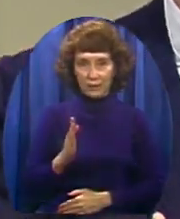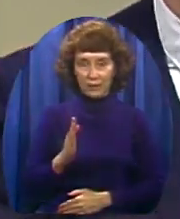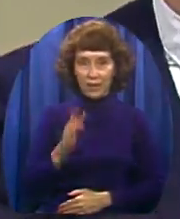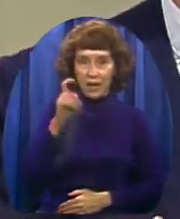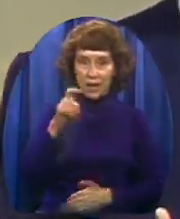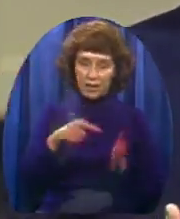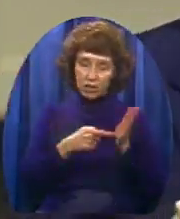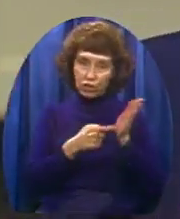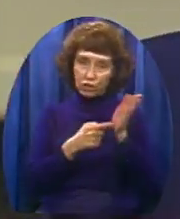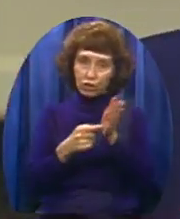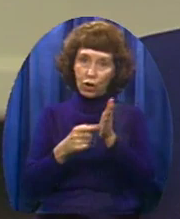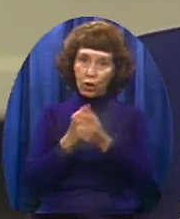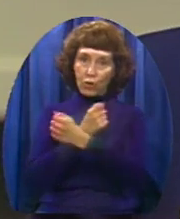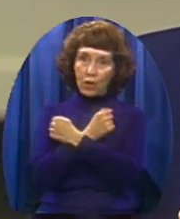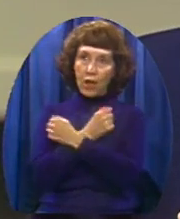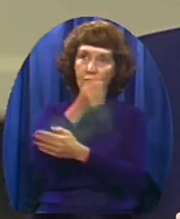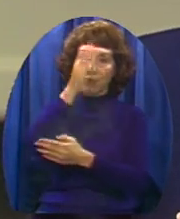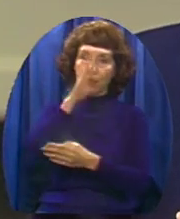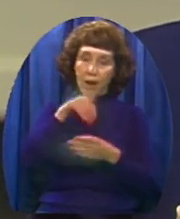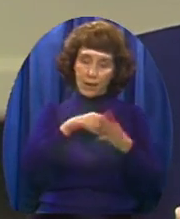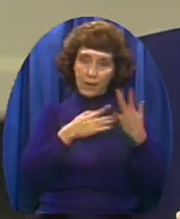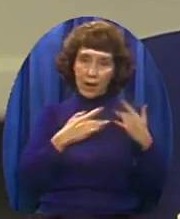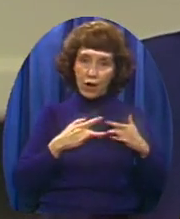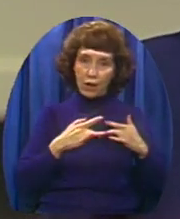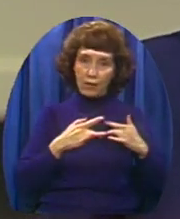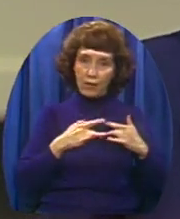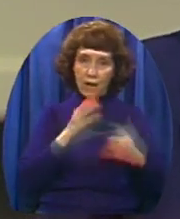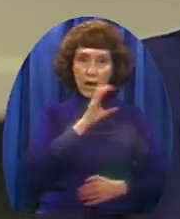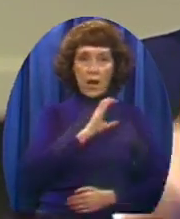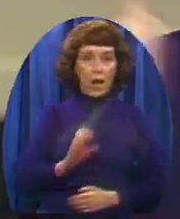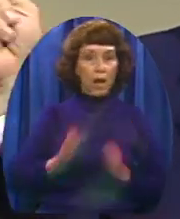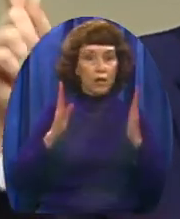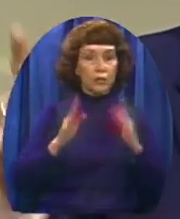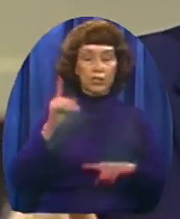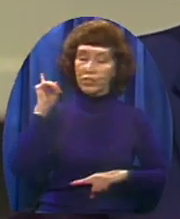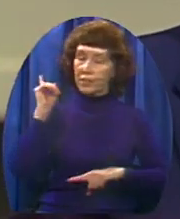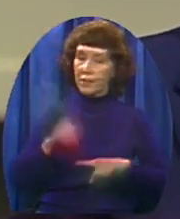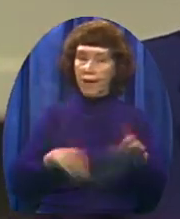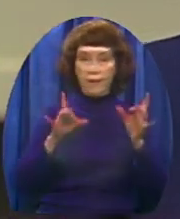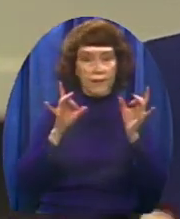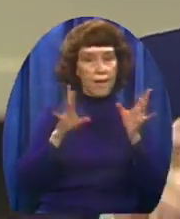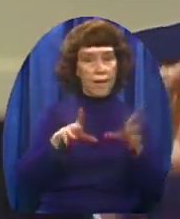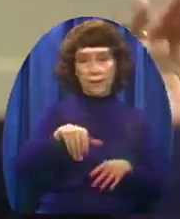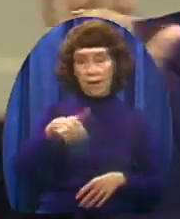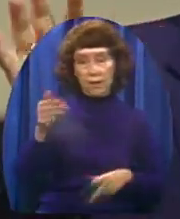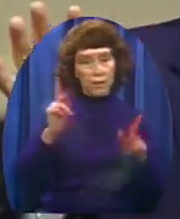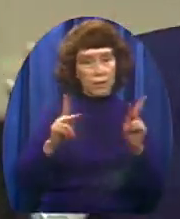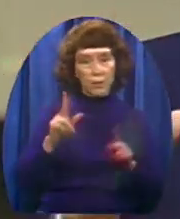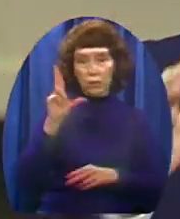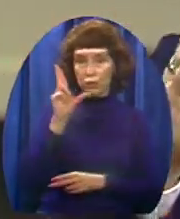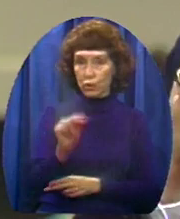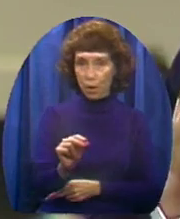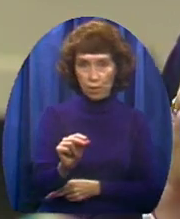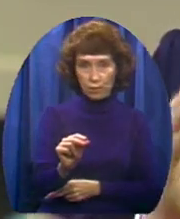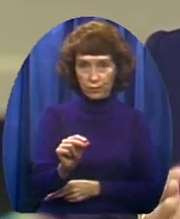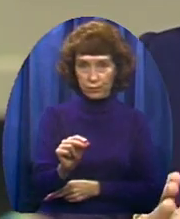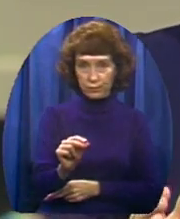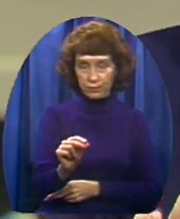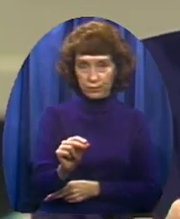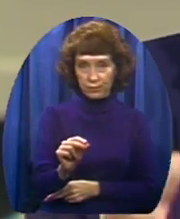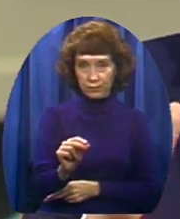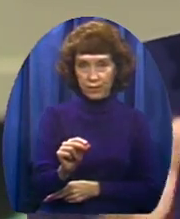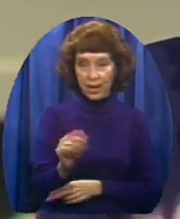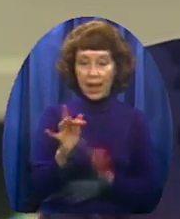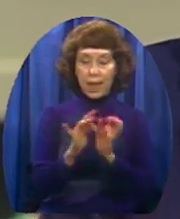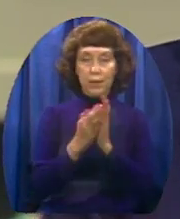Which means It's impossible to hate anybody A Christian can't hate anybody Period That's the way it is The other side is As a Bible